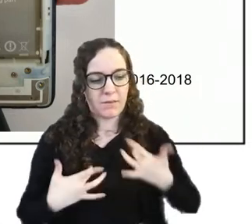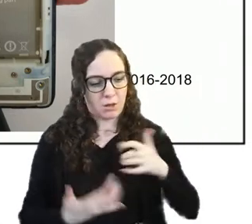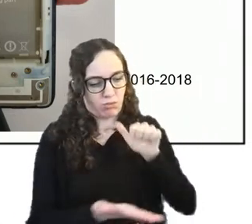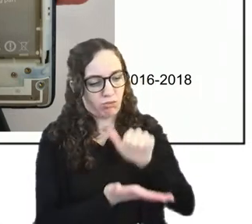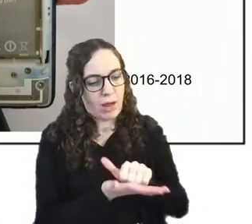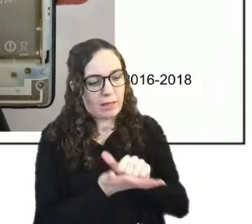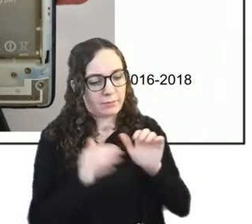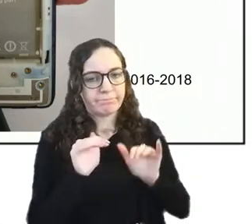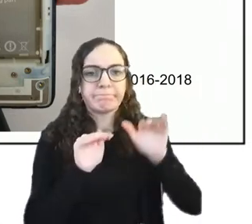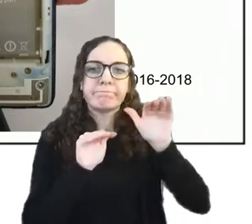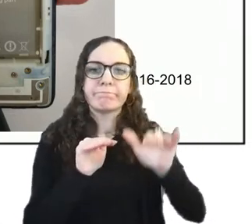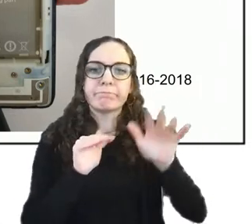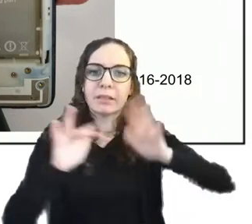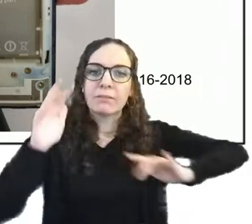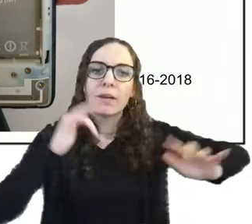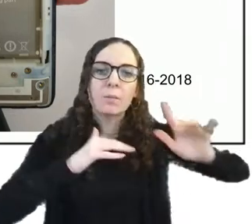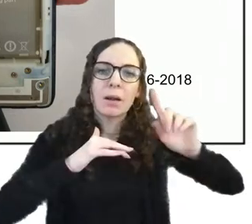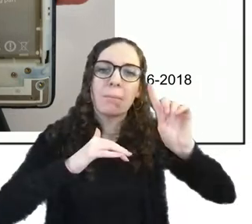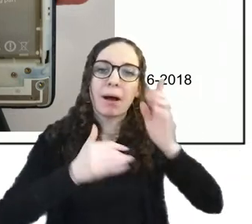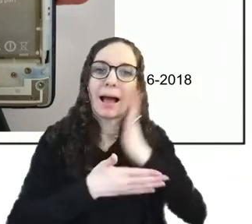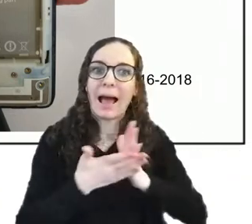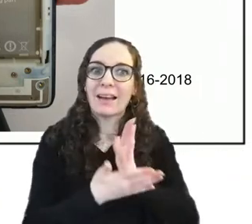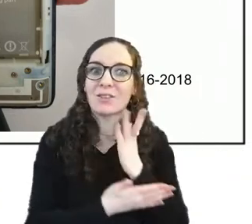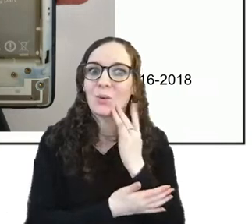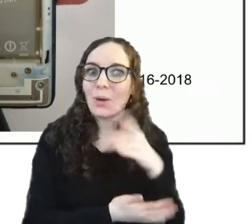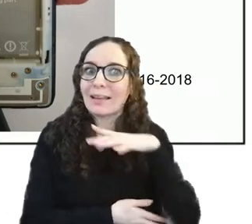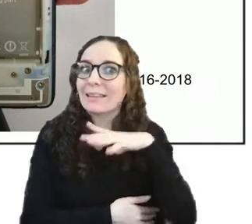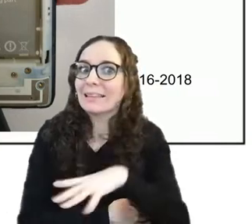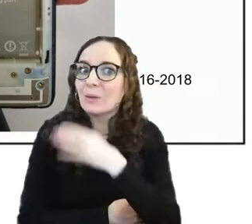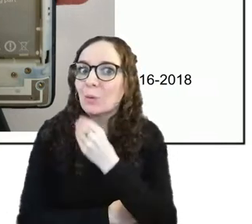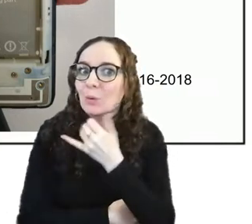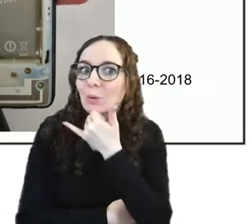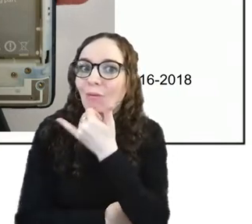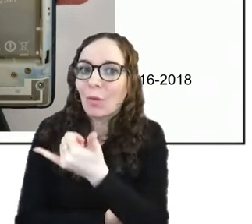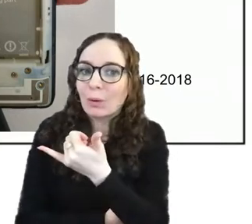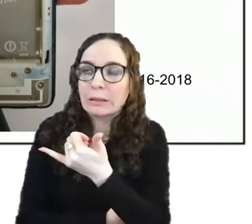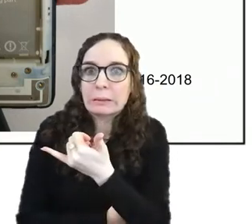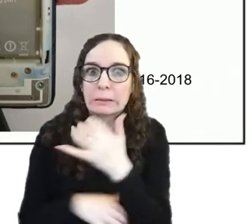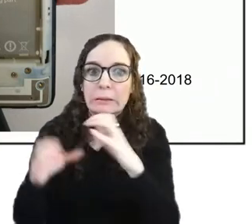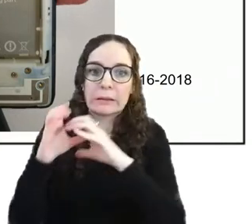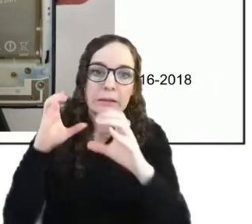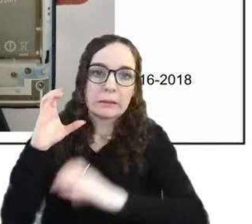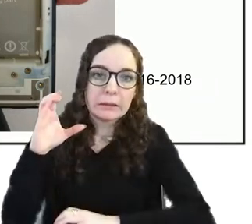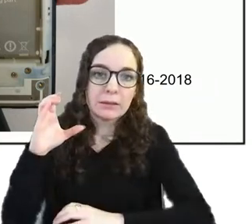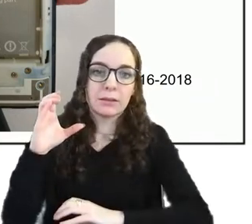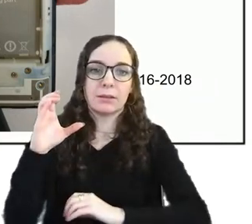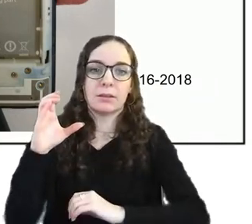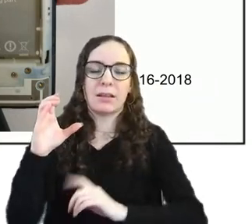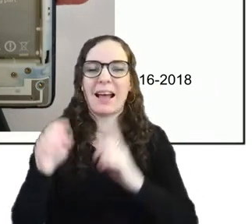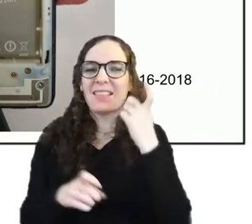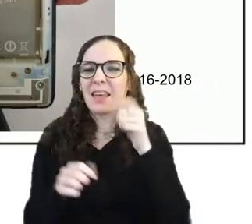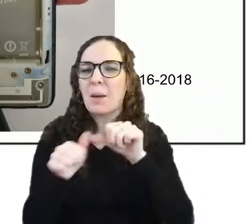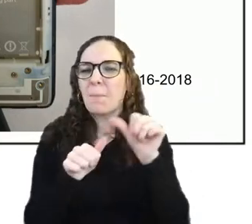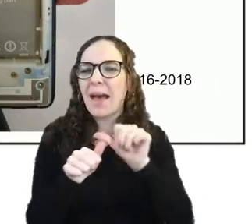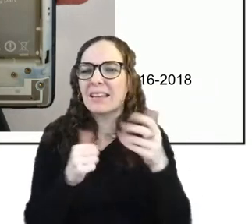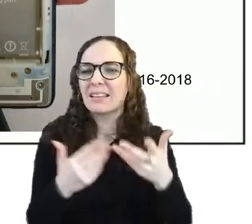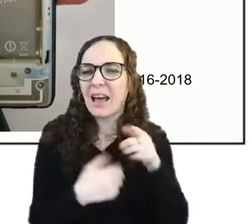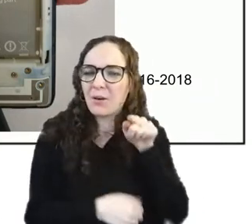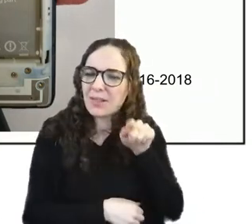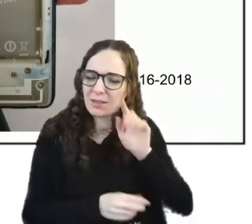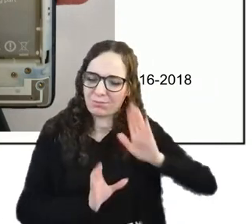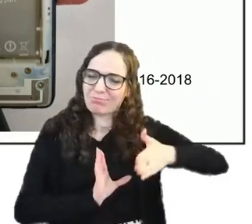that it let me down quite a few times when i really needed it um but i think they're better now this was like a one of the original